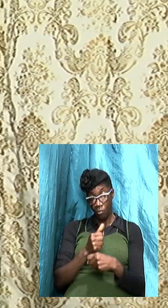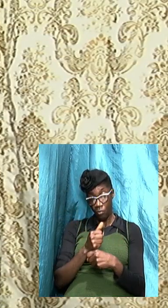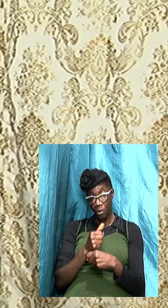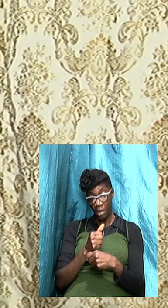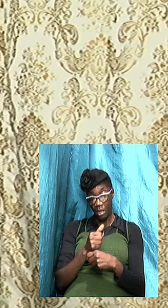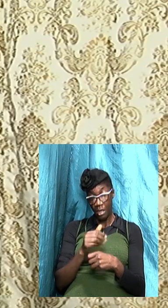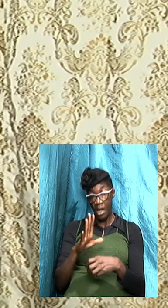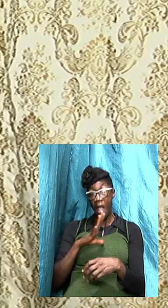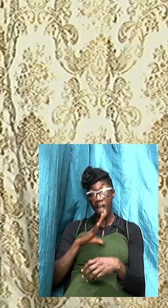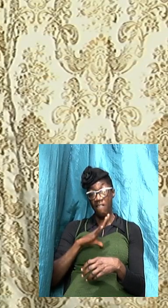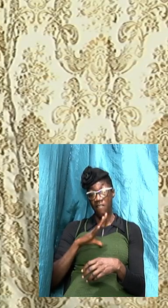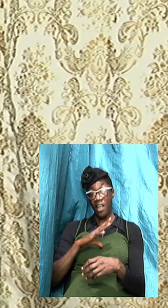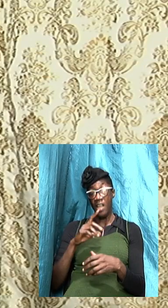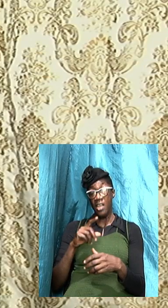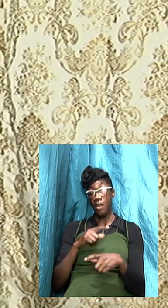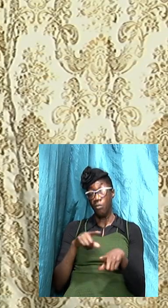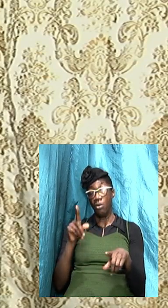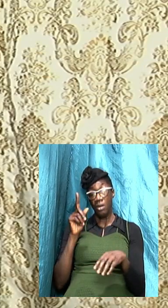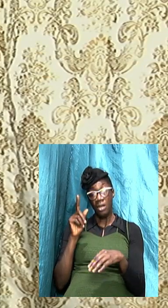is not